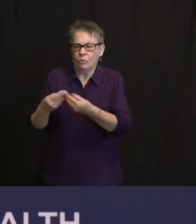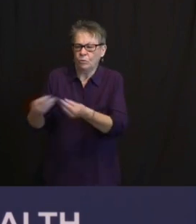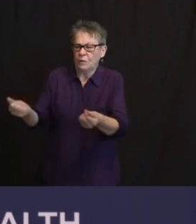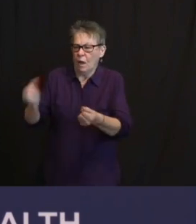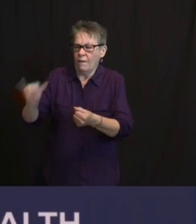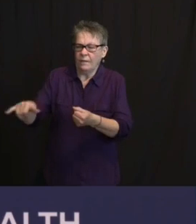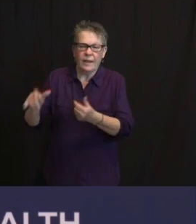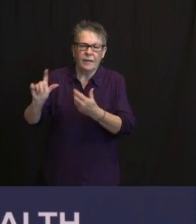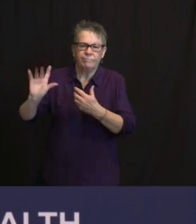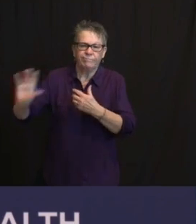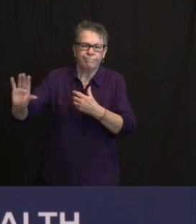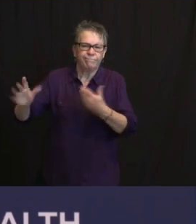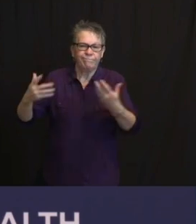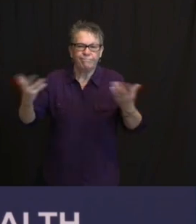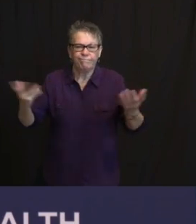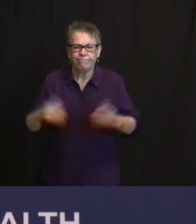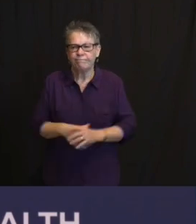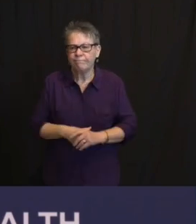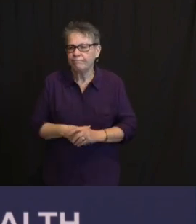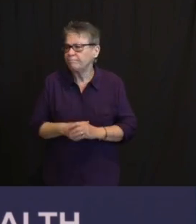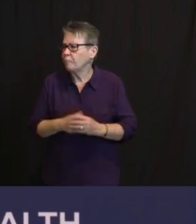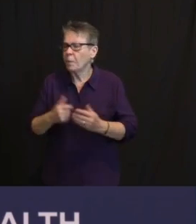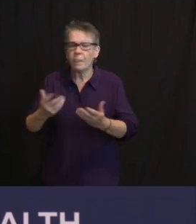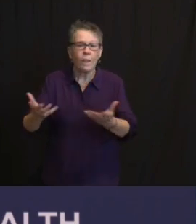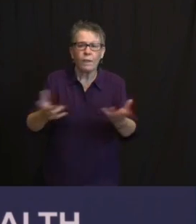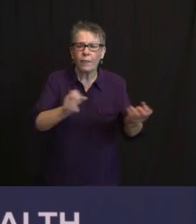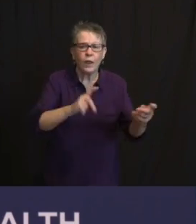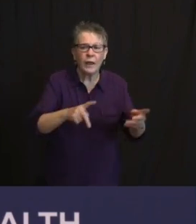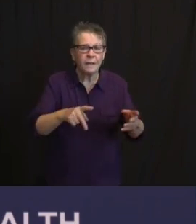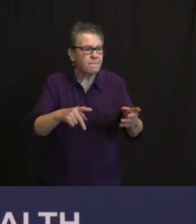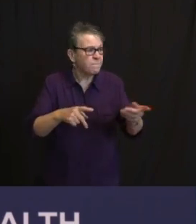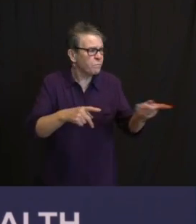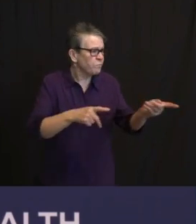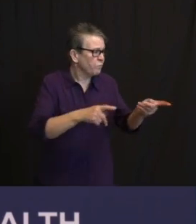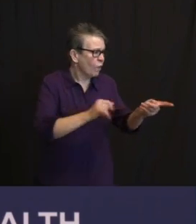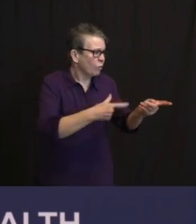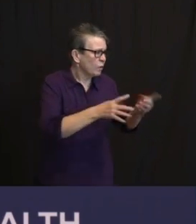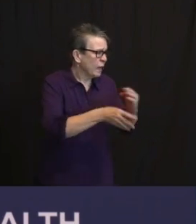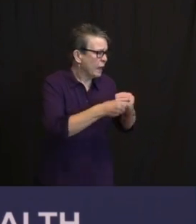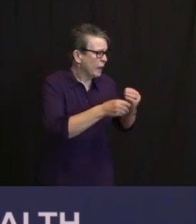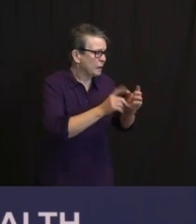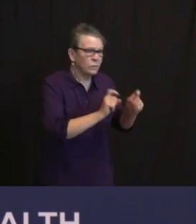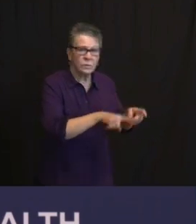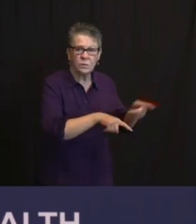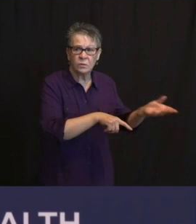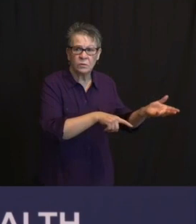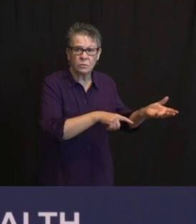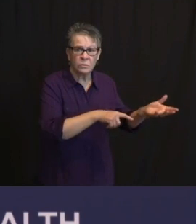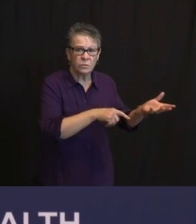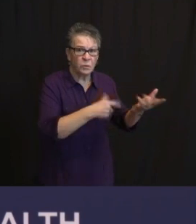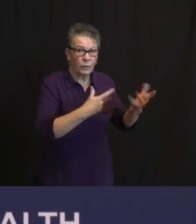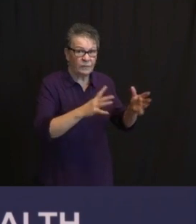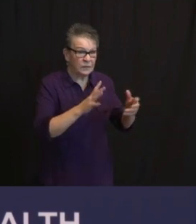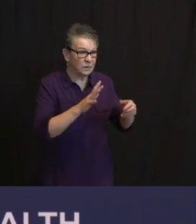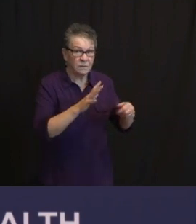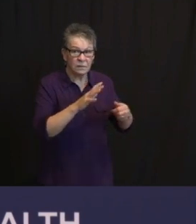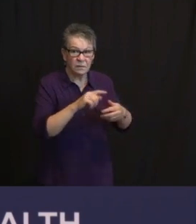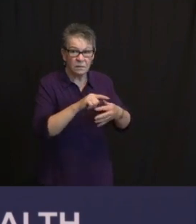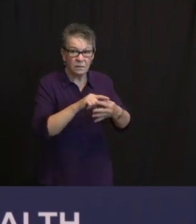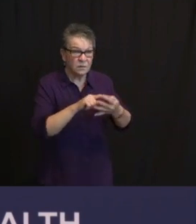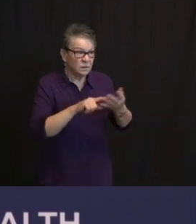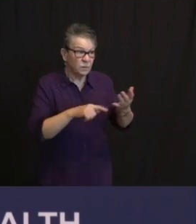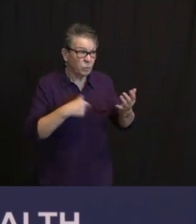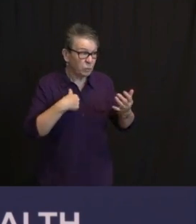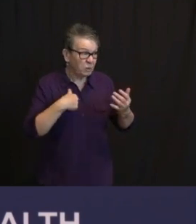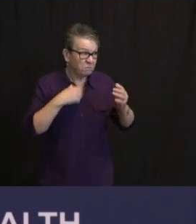ANYTHING ELSE ON THE J&J PIECE, YOU GOOD WITH THAT? SCHOOLS, MEAN, WE ARE FULLY EXPECTING THAT WE'RE BACK IN BUSINESS IN